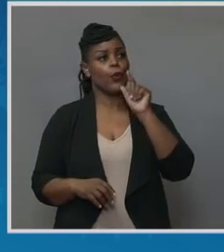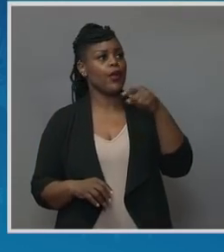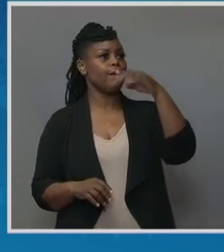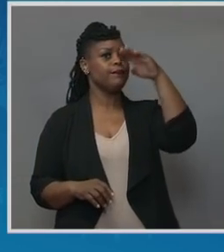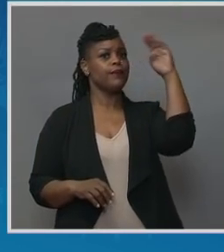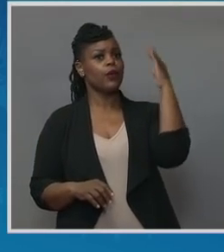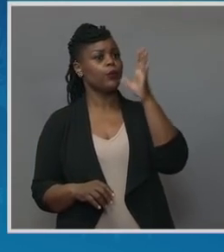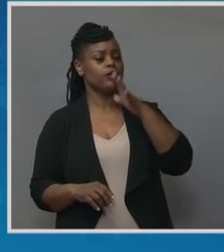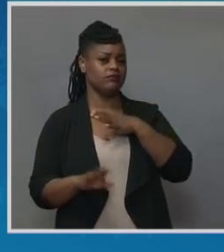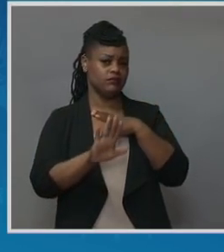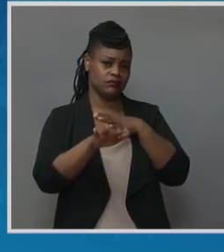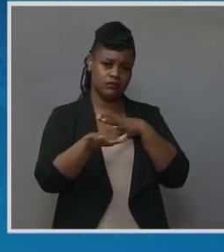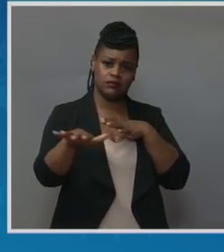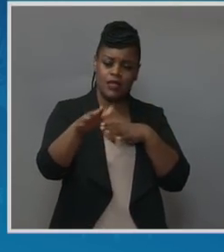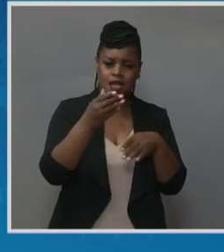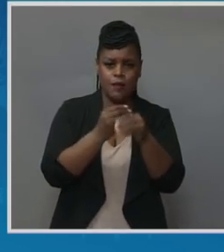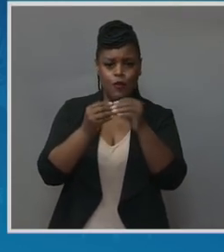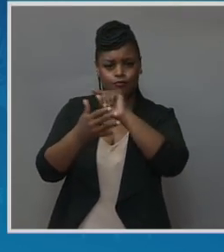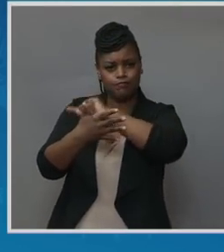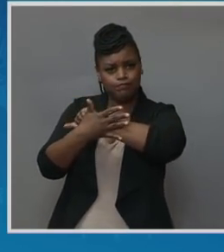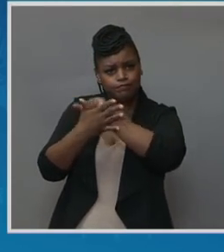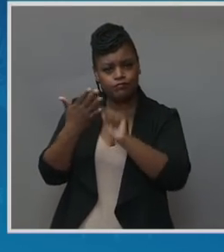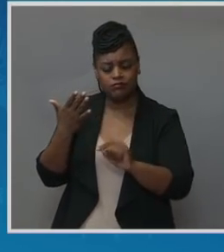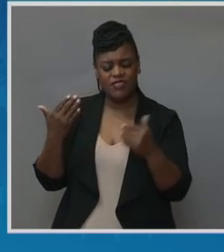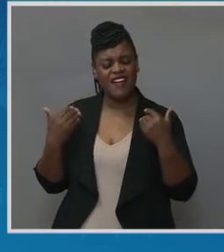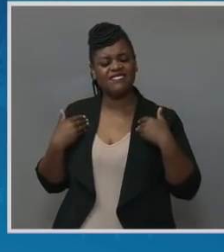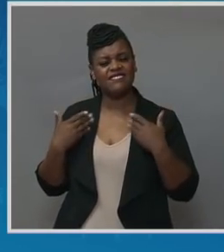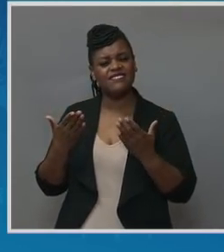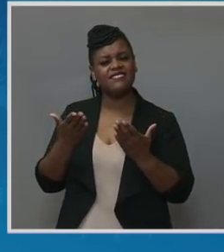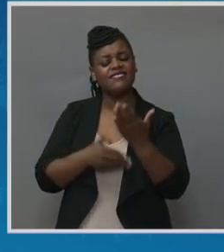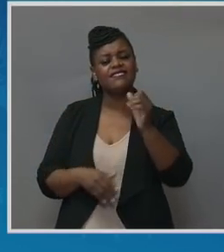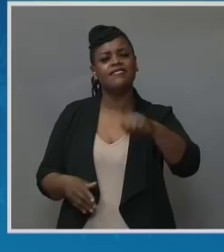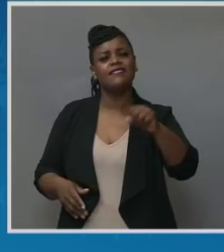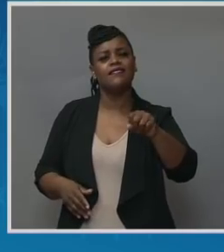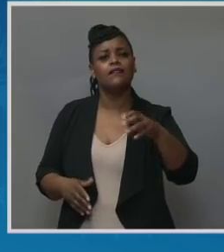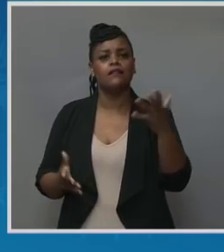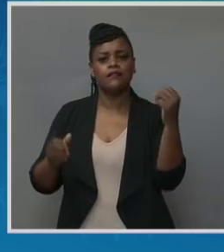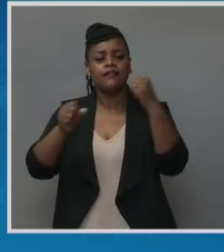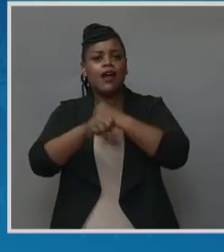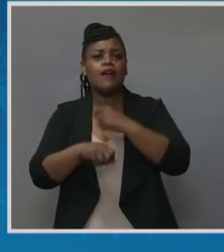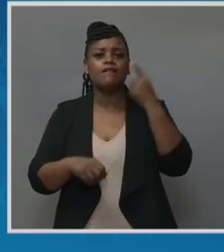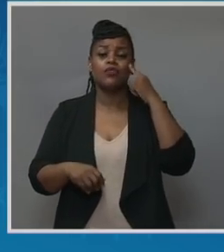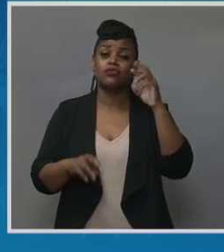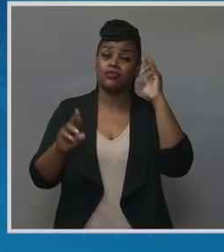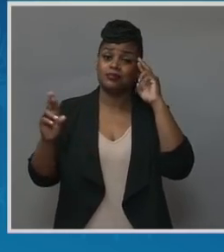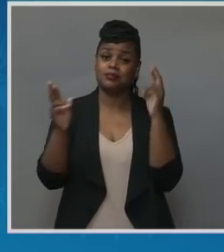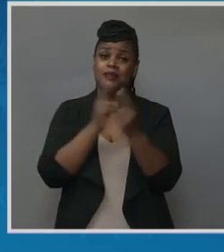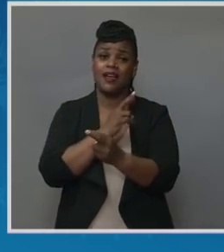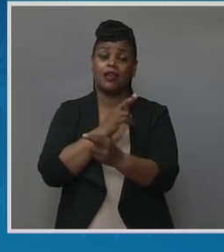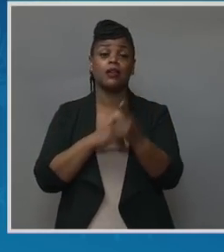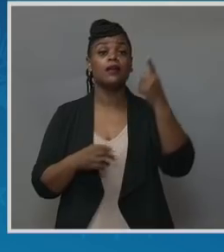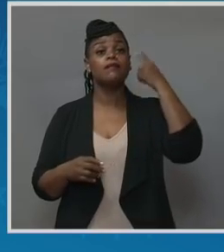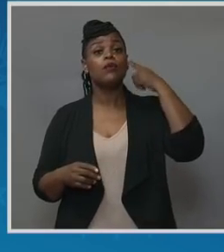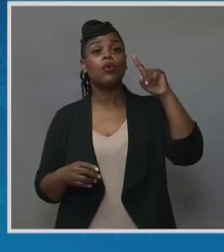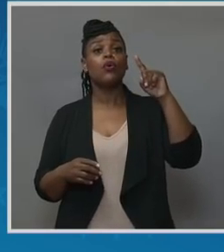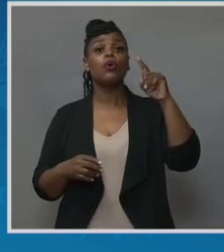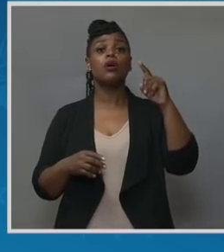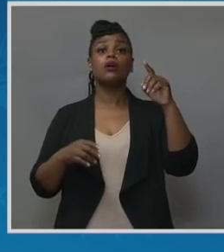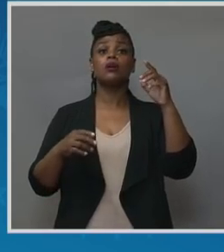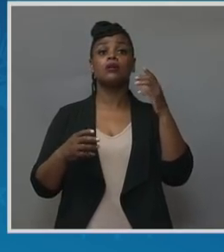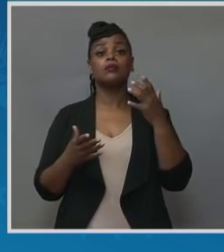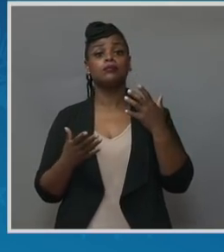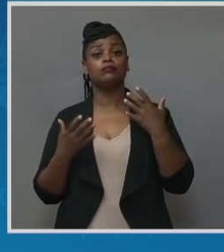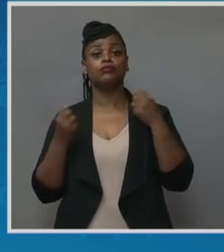to fight for their rights and to fight for their dignity. And so, to the brave women who are here today, again, we thank you.